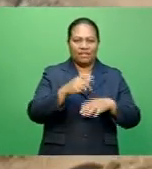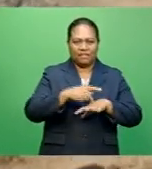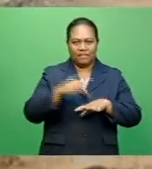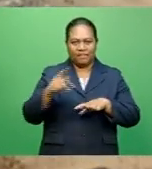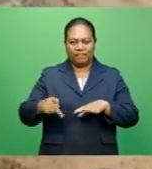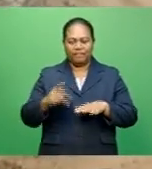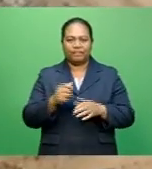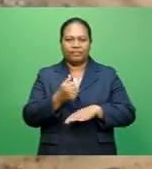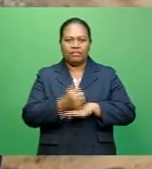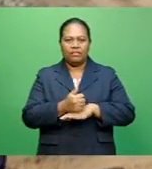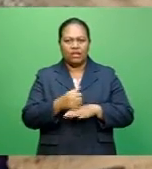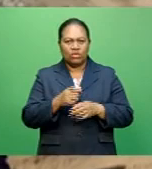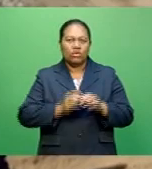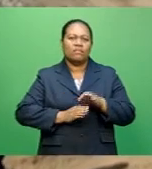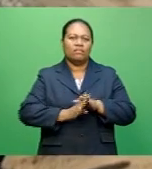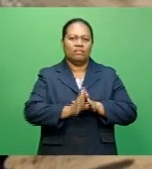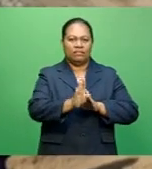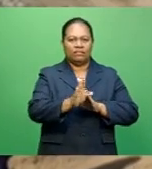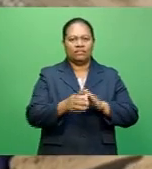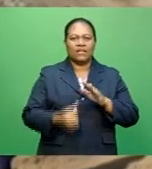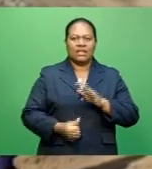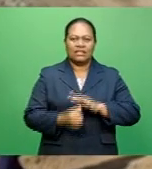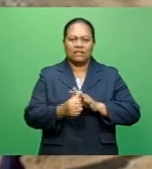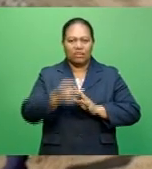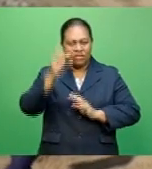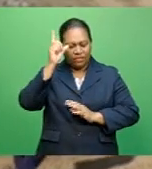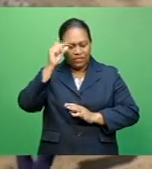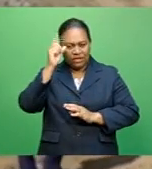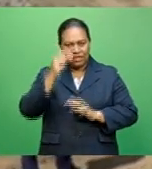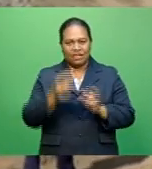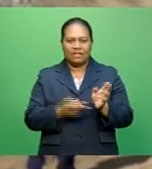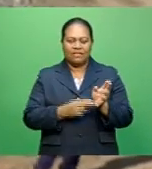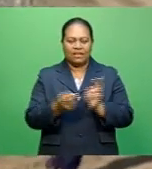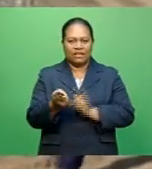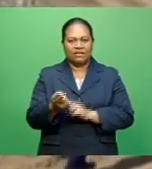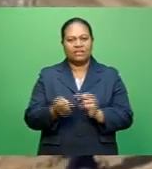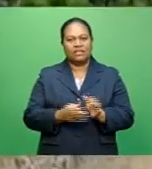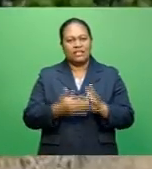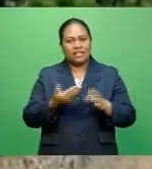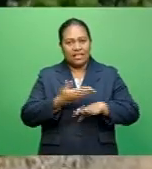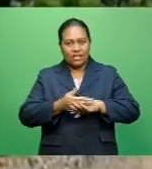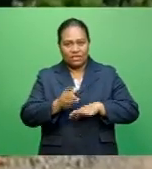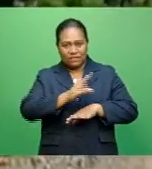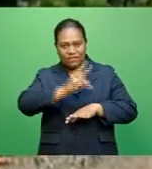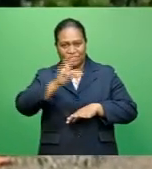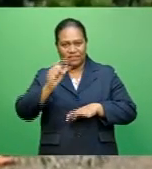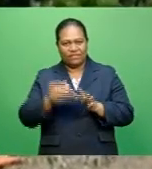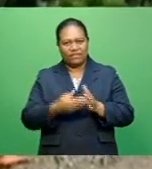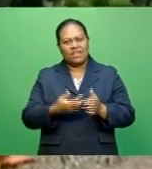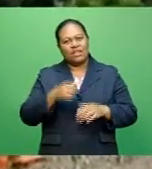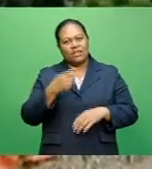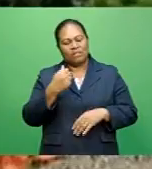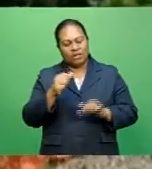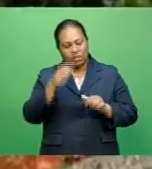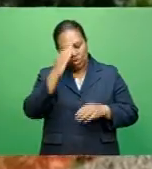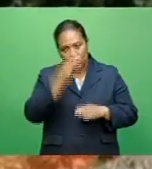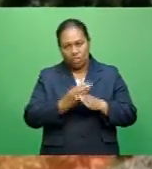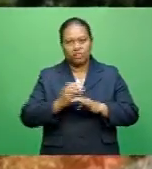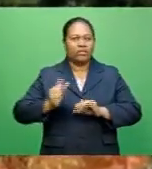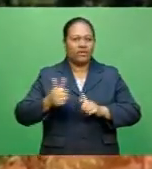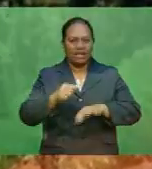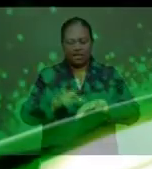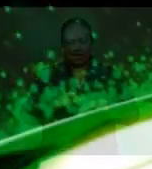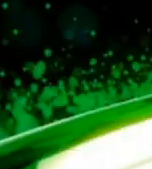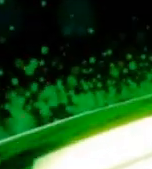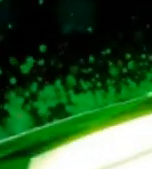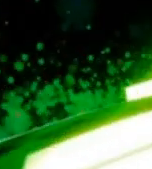effort in improving accessibility for Fijians in rural areas. The new crossing is expected to be completed by August this year.